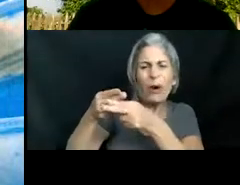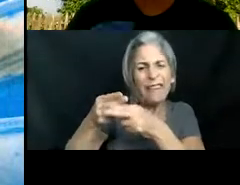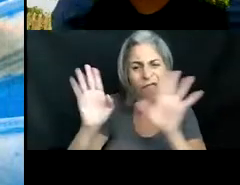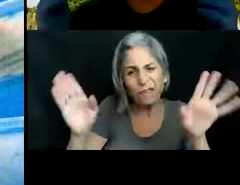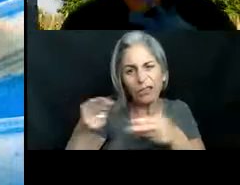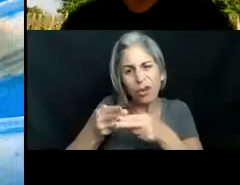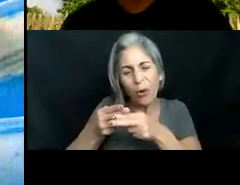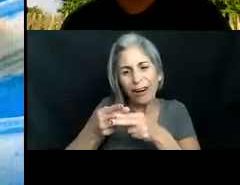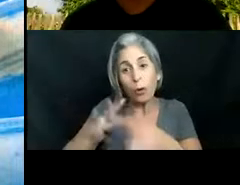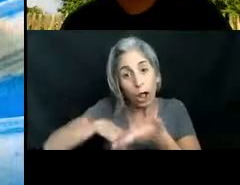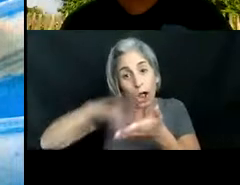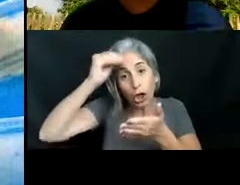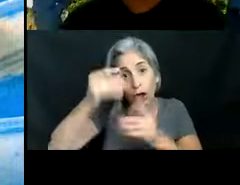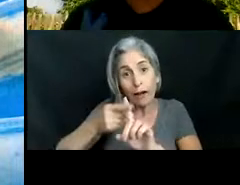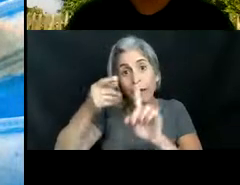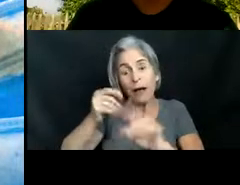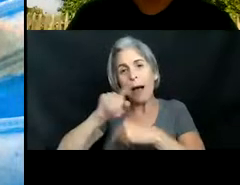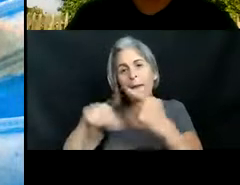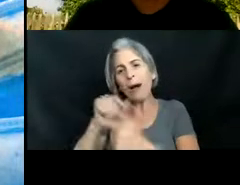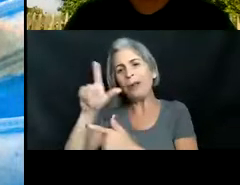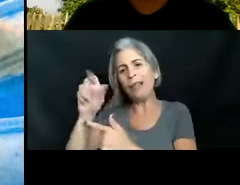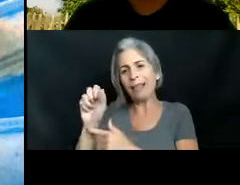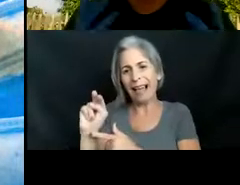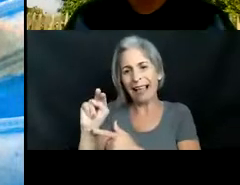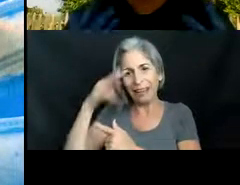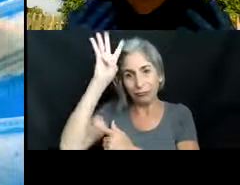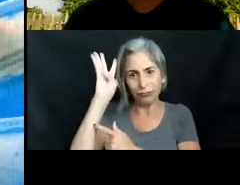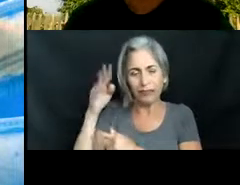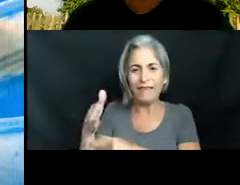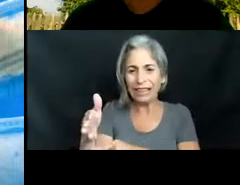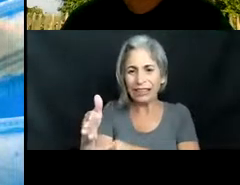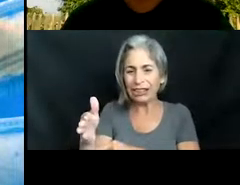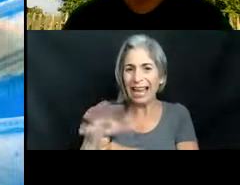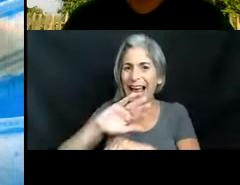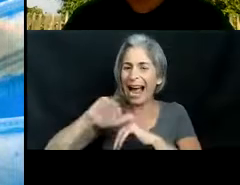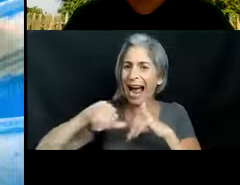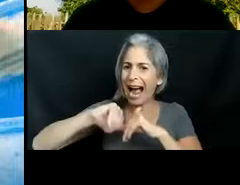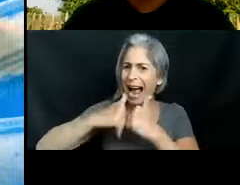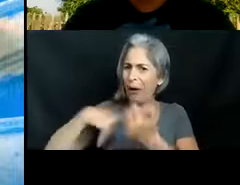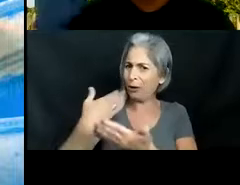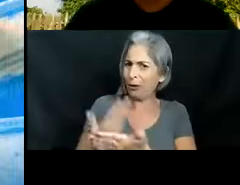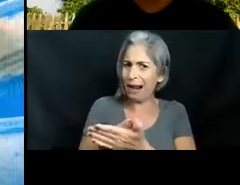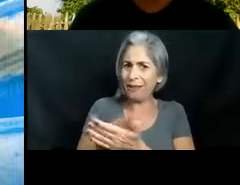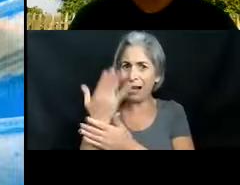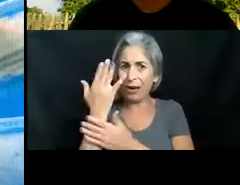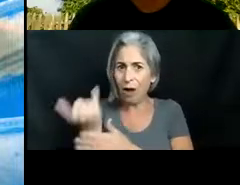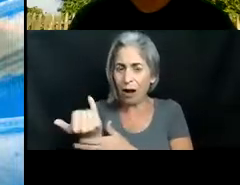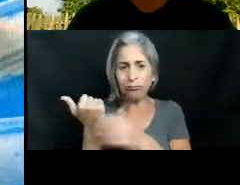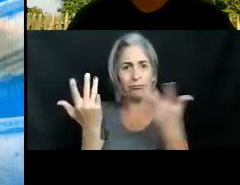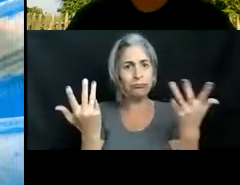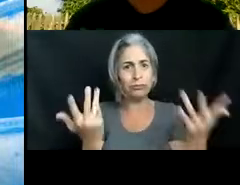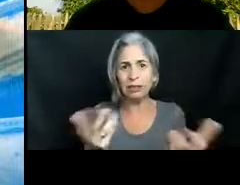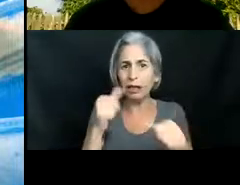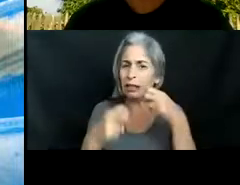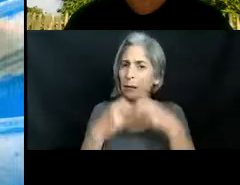lionfish where it comes from how it got here um and why it is such a problem um then i'll be following up with our